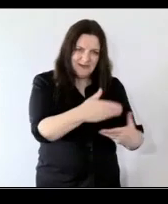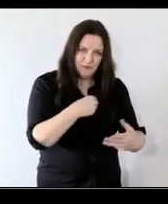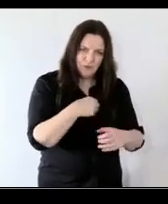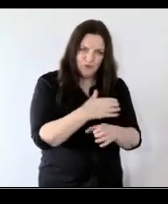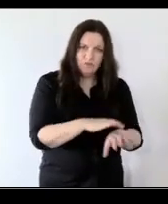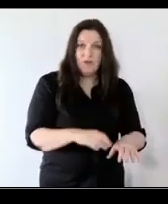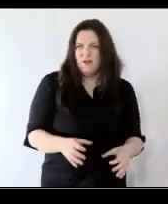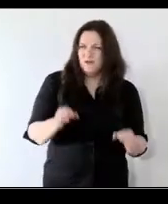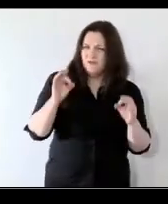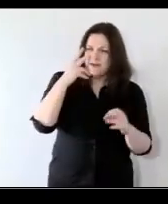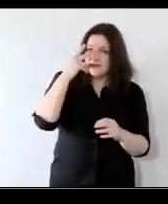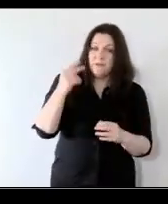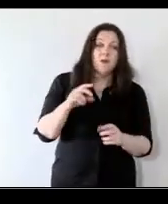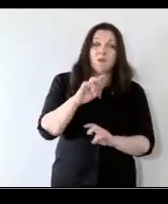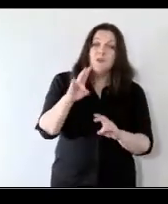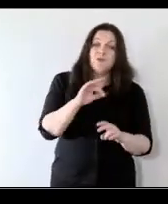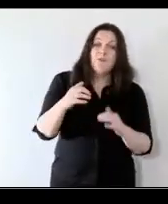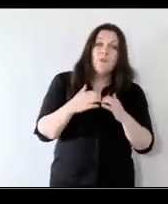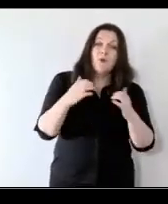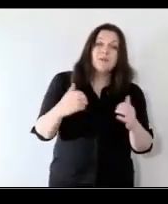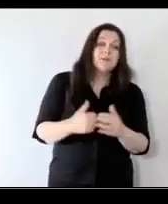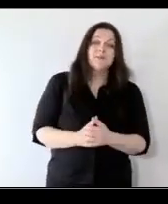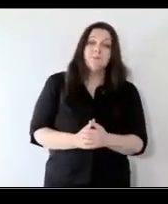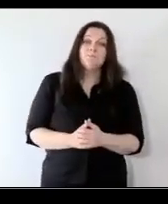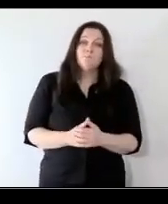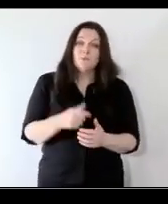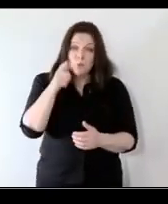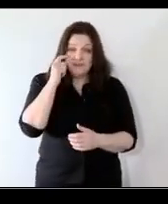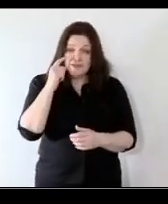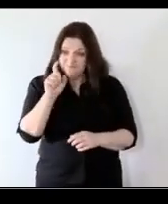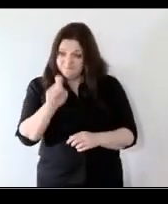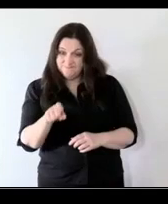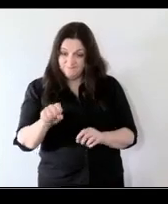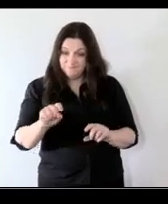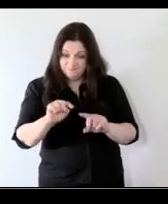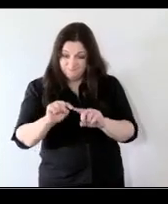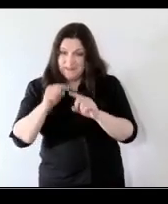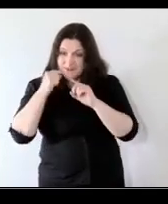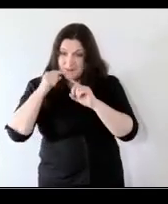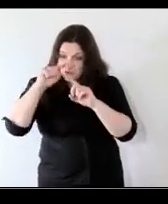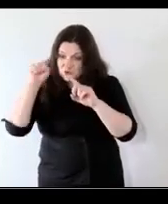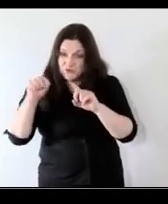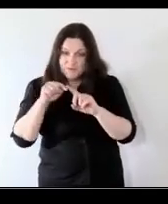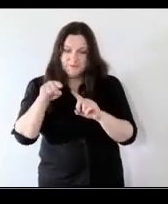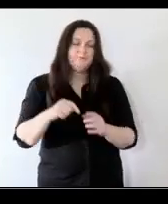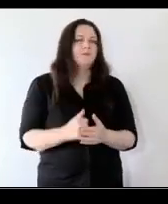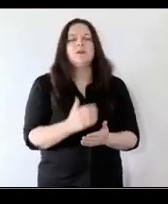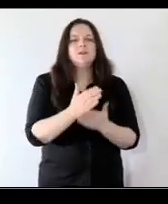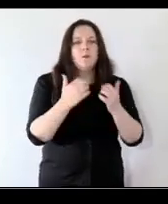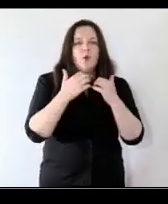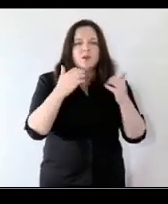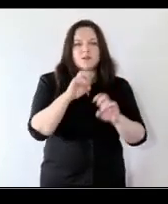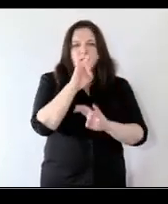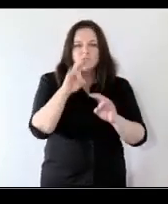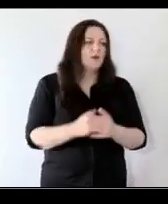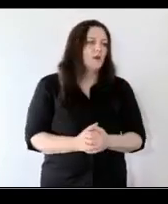example and keep questions coming from our audience as i say go to the speech bubble down the right-hand corner um i'm going to come back to some audience questions